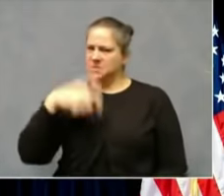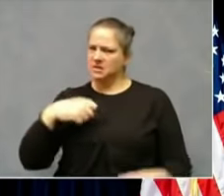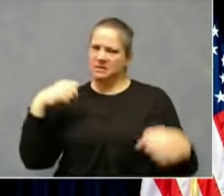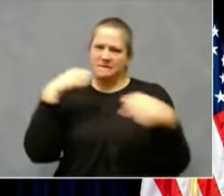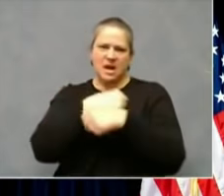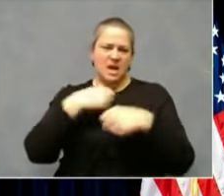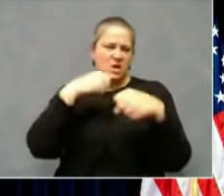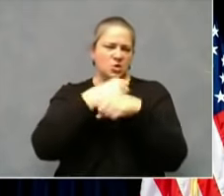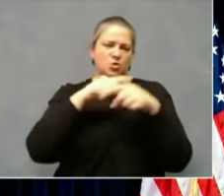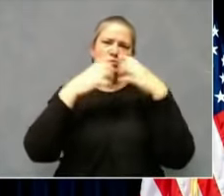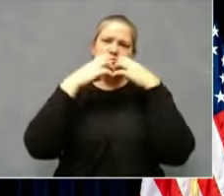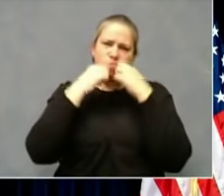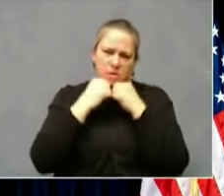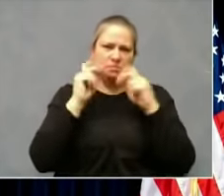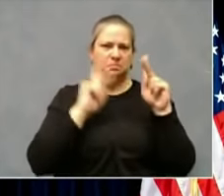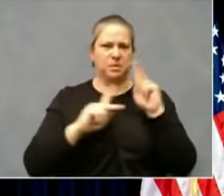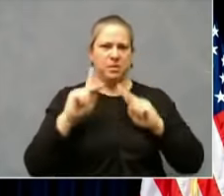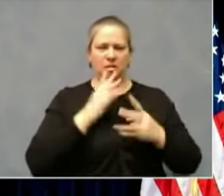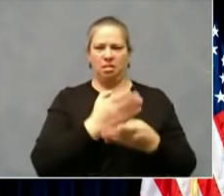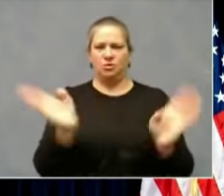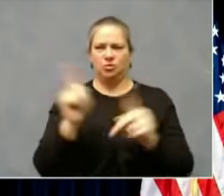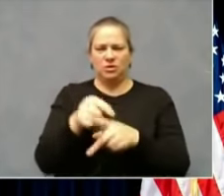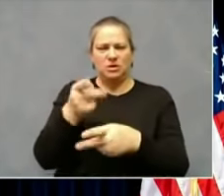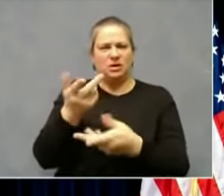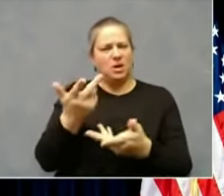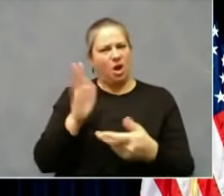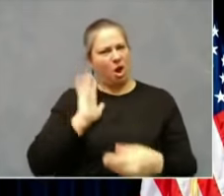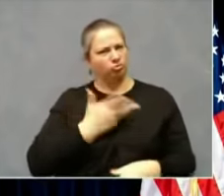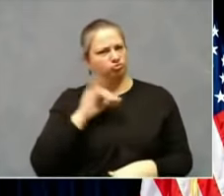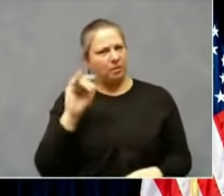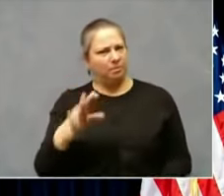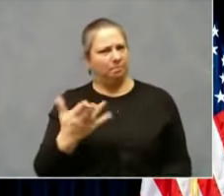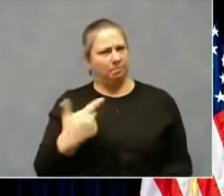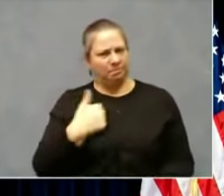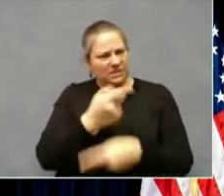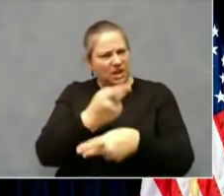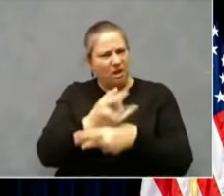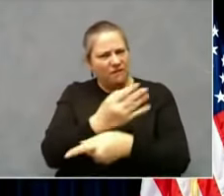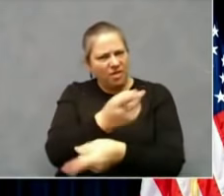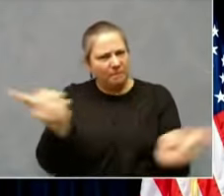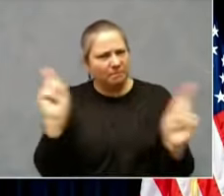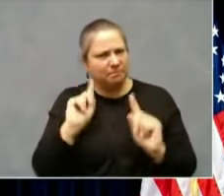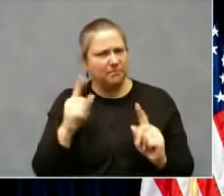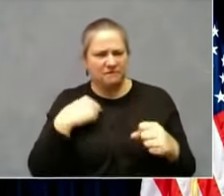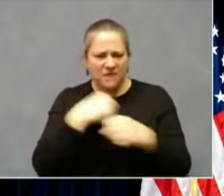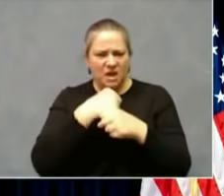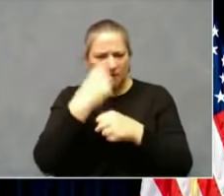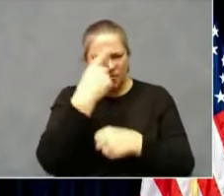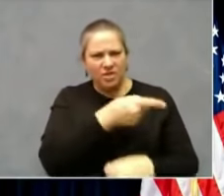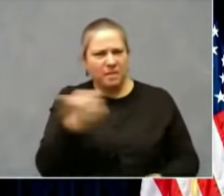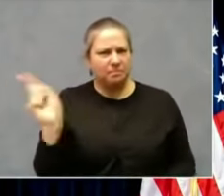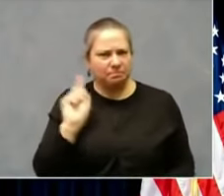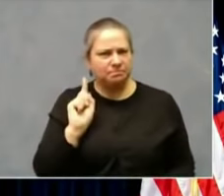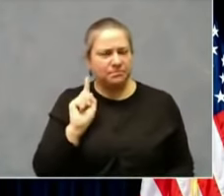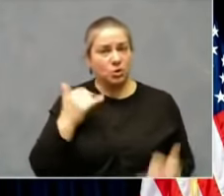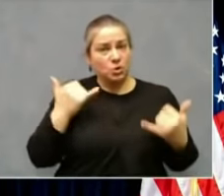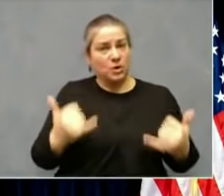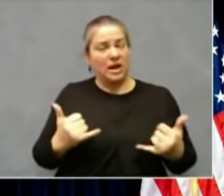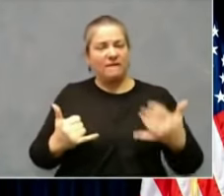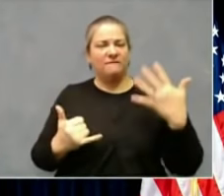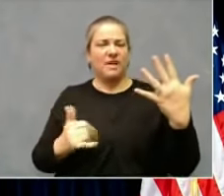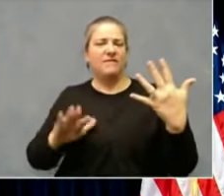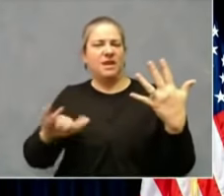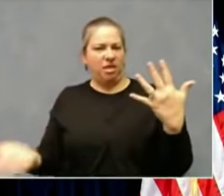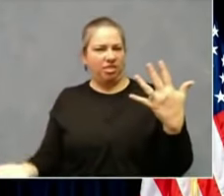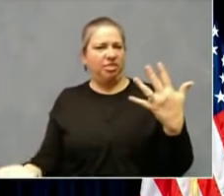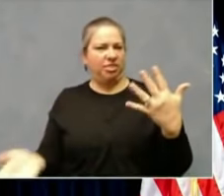job to fight for those individuals. Today, we're announcing five new deaths. They include a 73-year